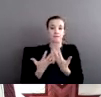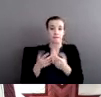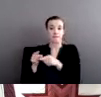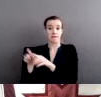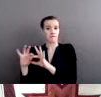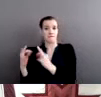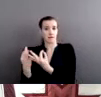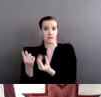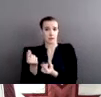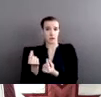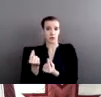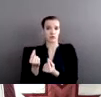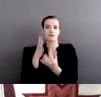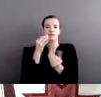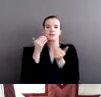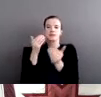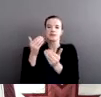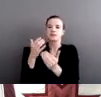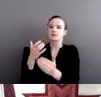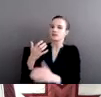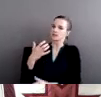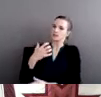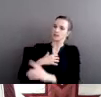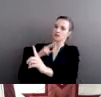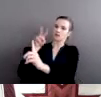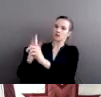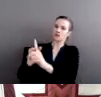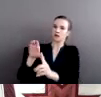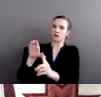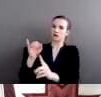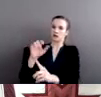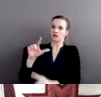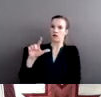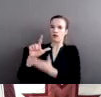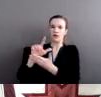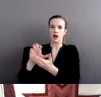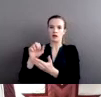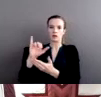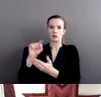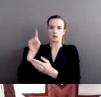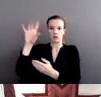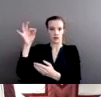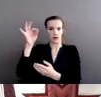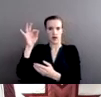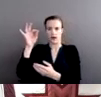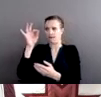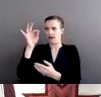file a civil lawsuit in tribal court against the Dollar General Corporation.